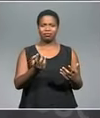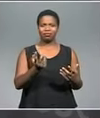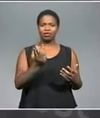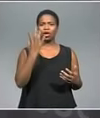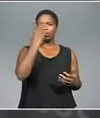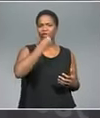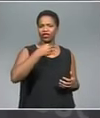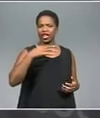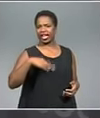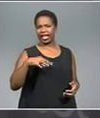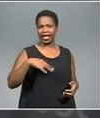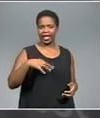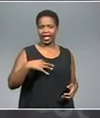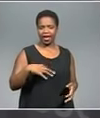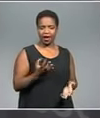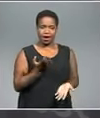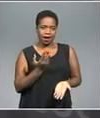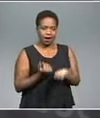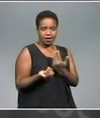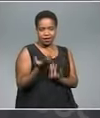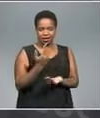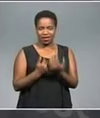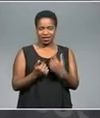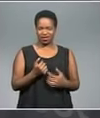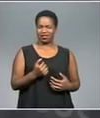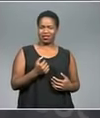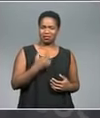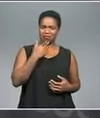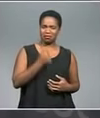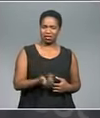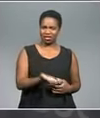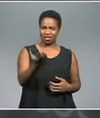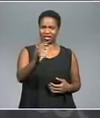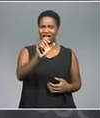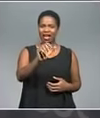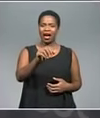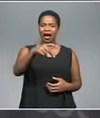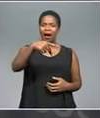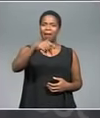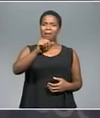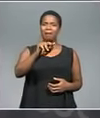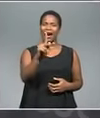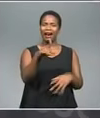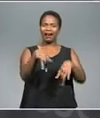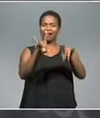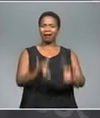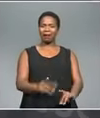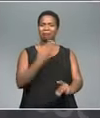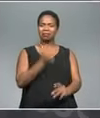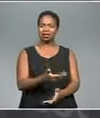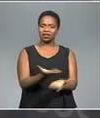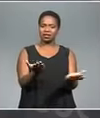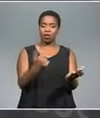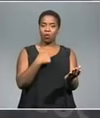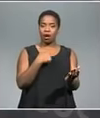girl out there to sell a message that speaks about dismal performance of parks. And the message, because it